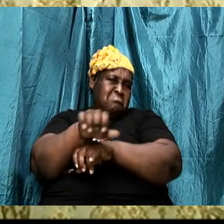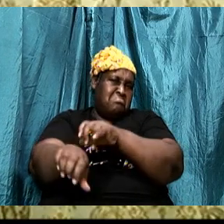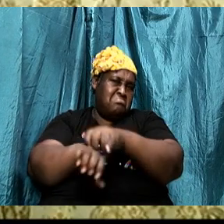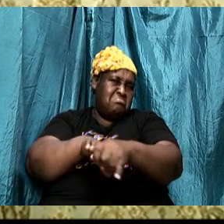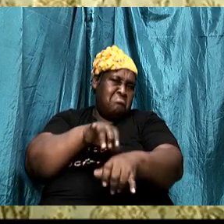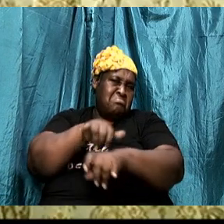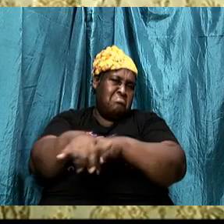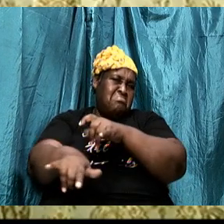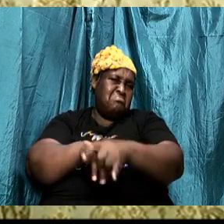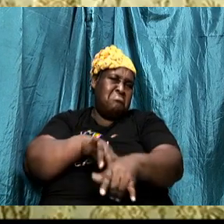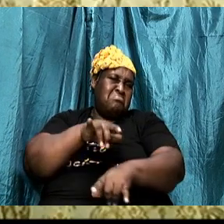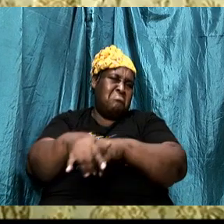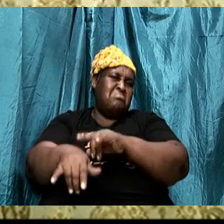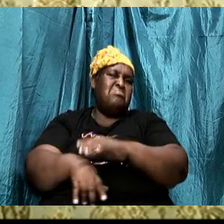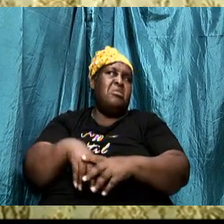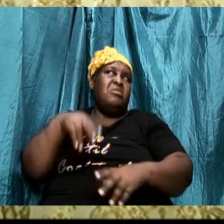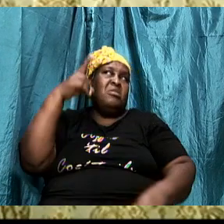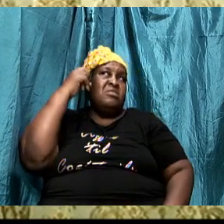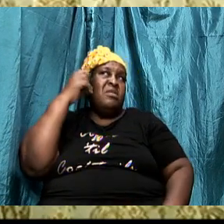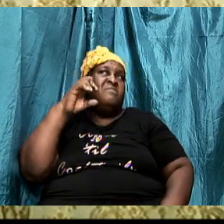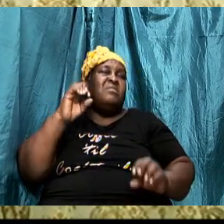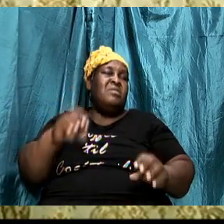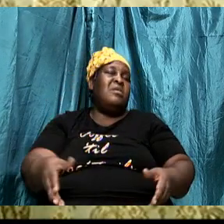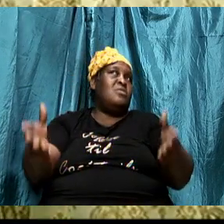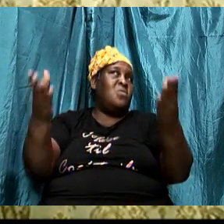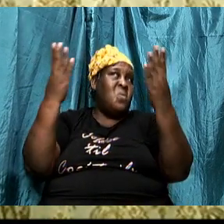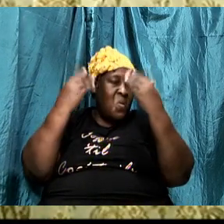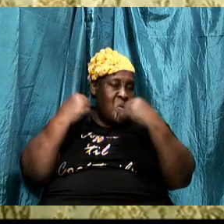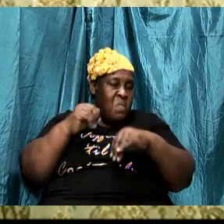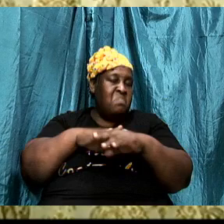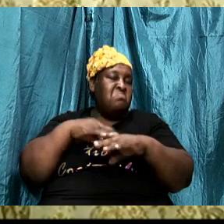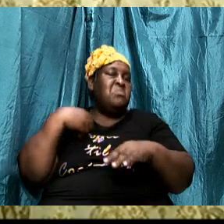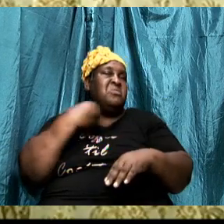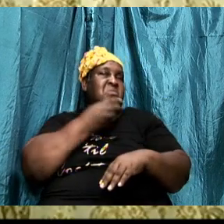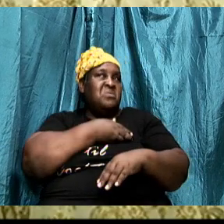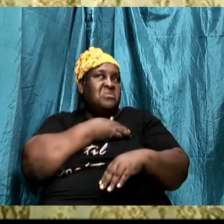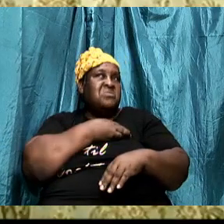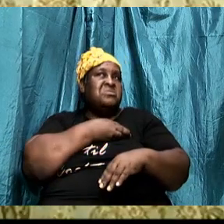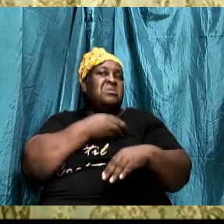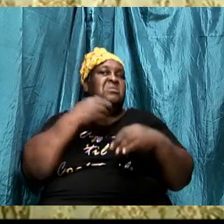The adversary can just come upon us and overtake us.